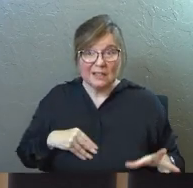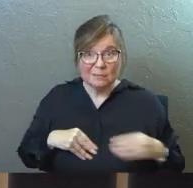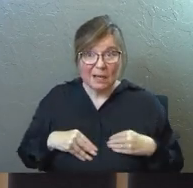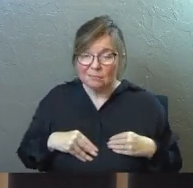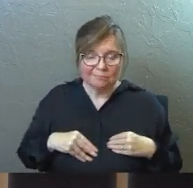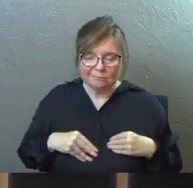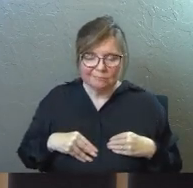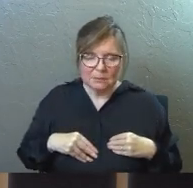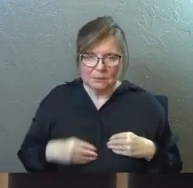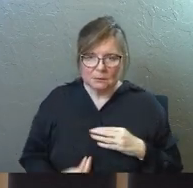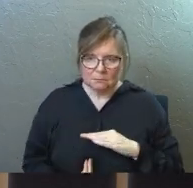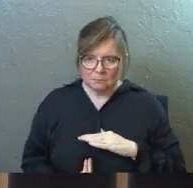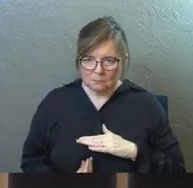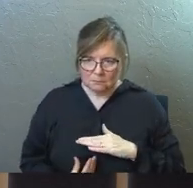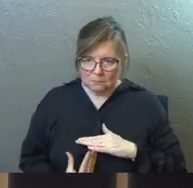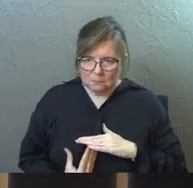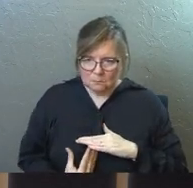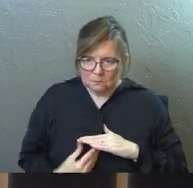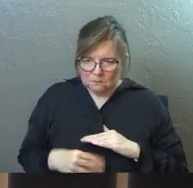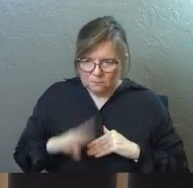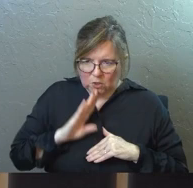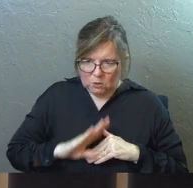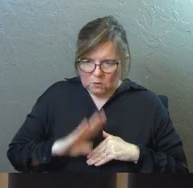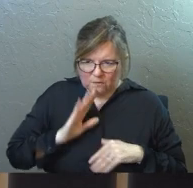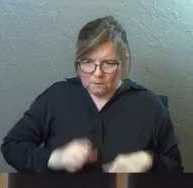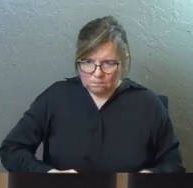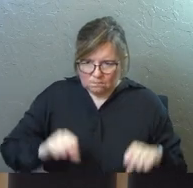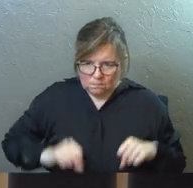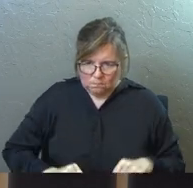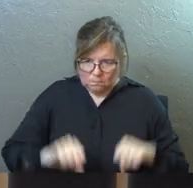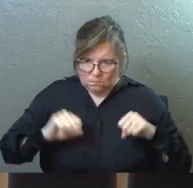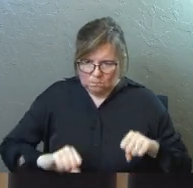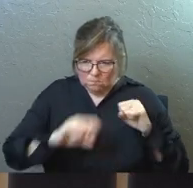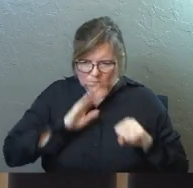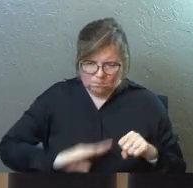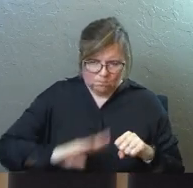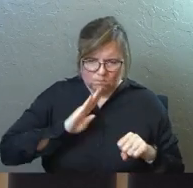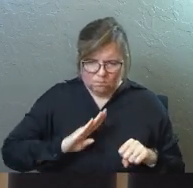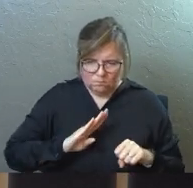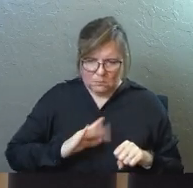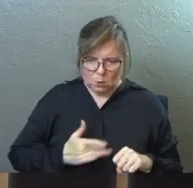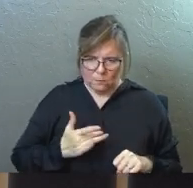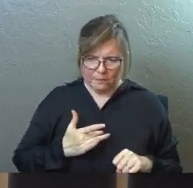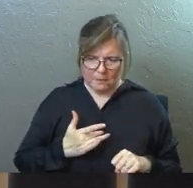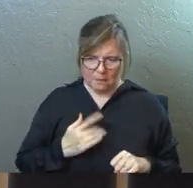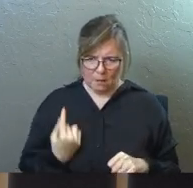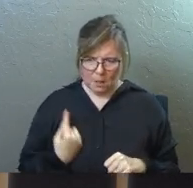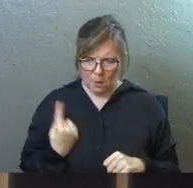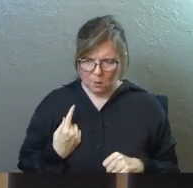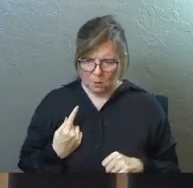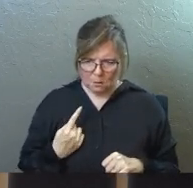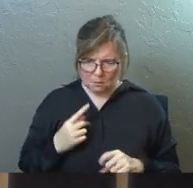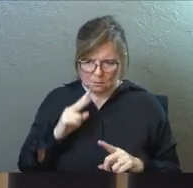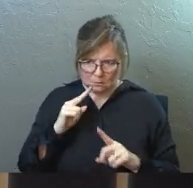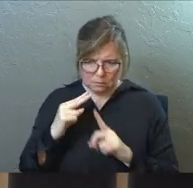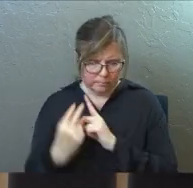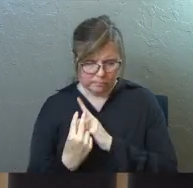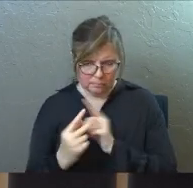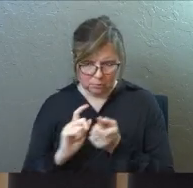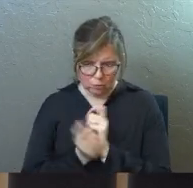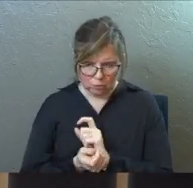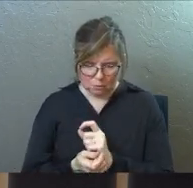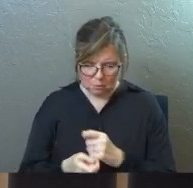You cross this line where you start to feel alone in your rowing.